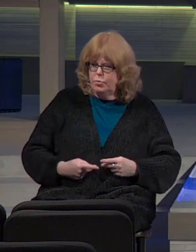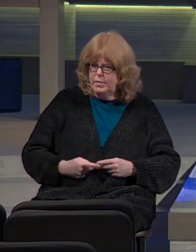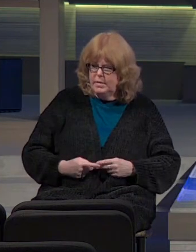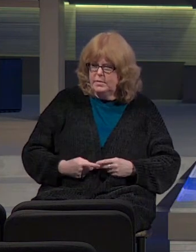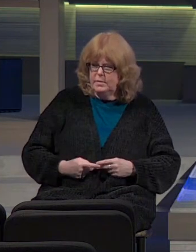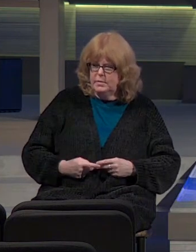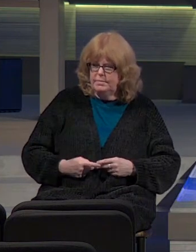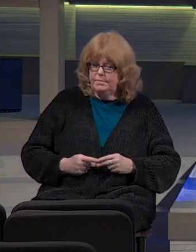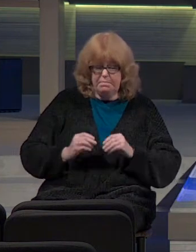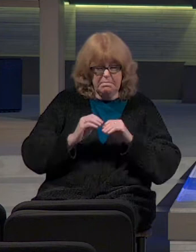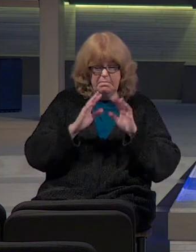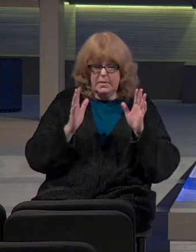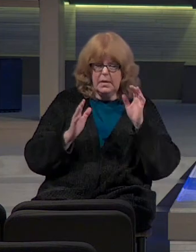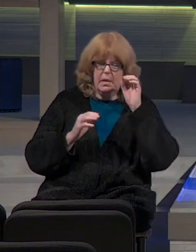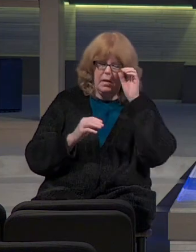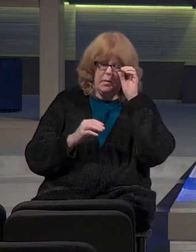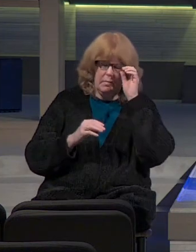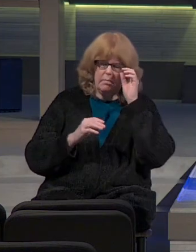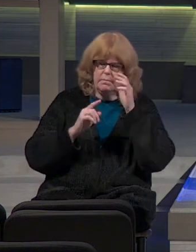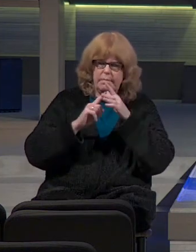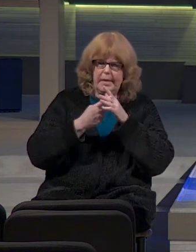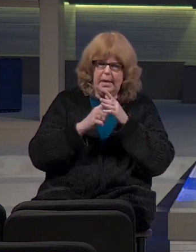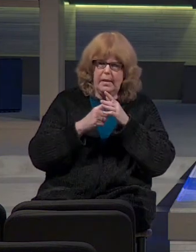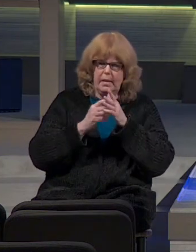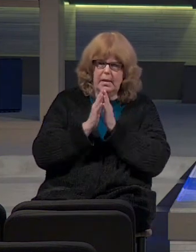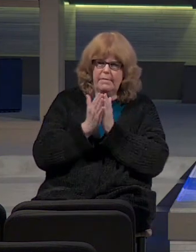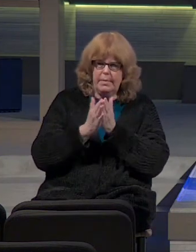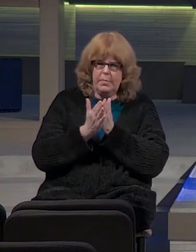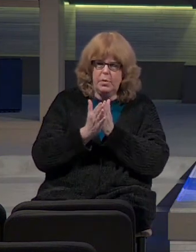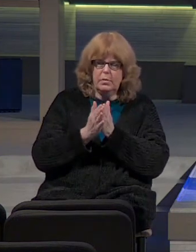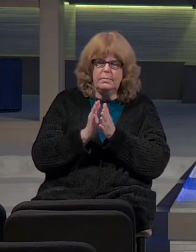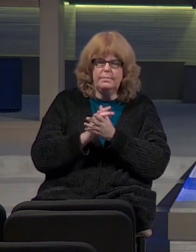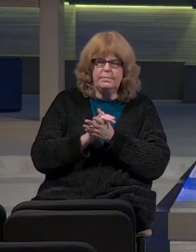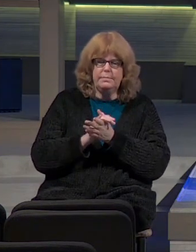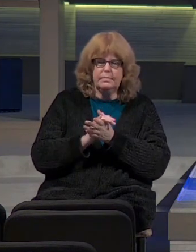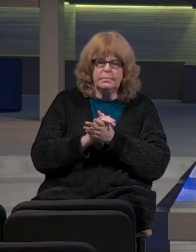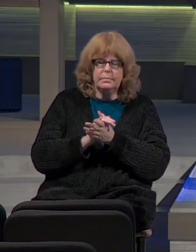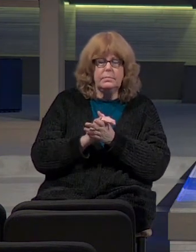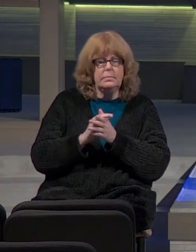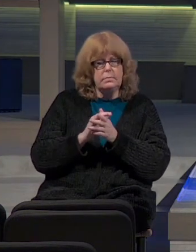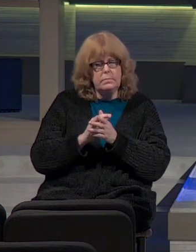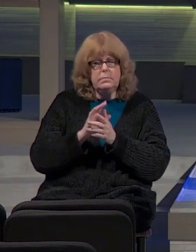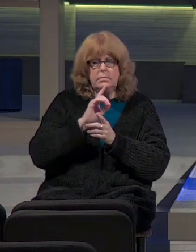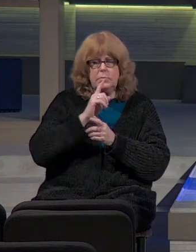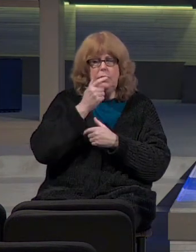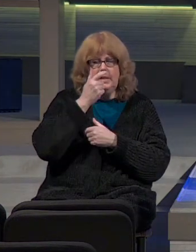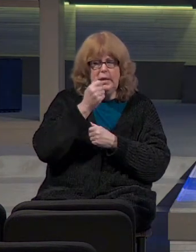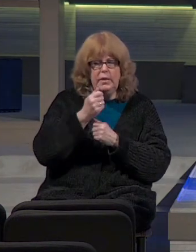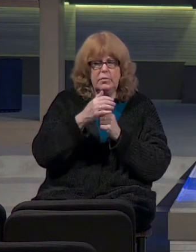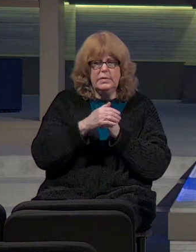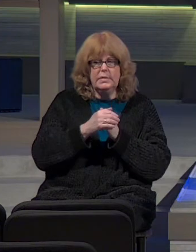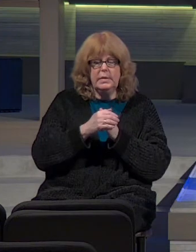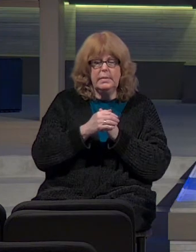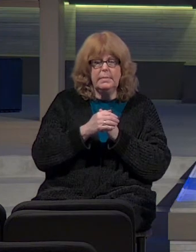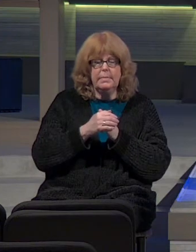He makes that very clear in the very beginning of his book. And let me just say very interestingly, there is a distinct possibility that he